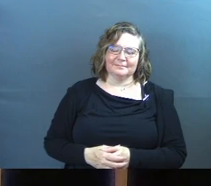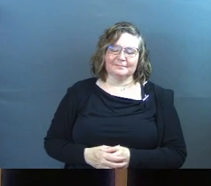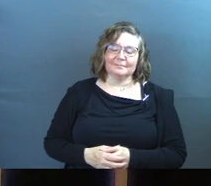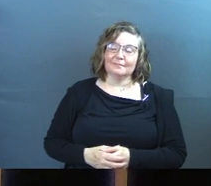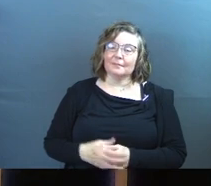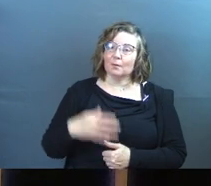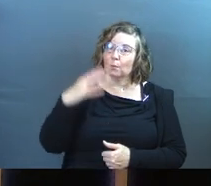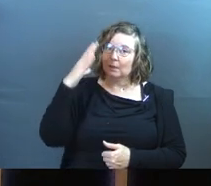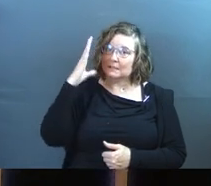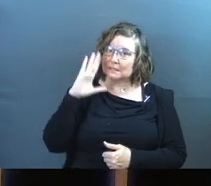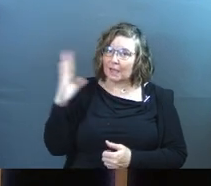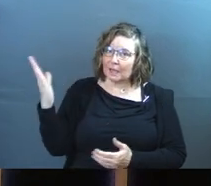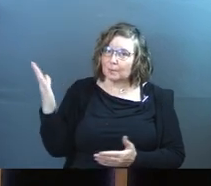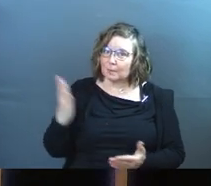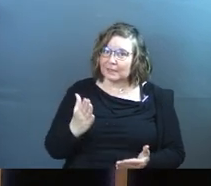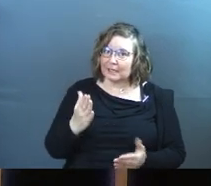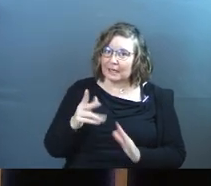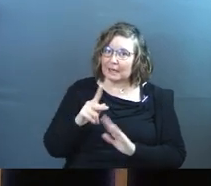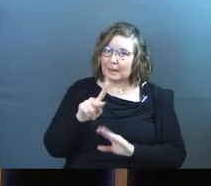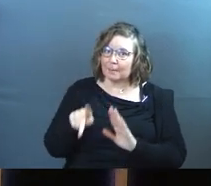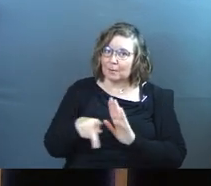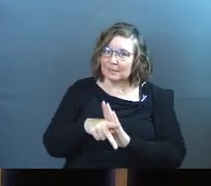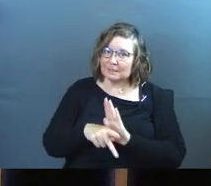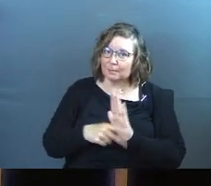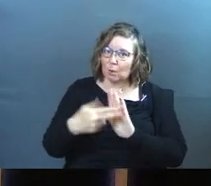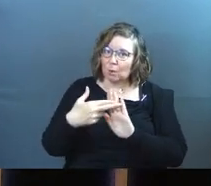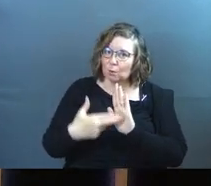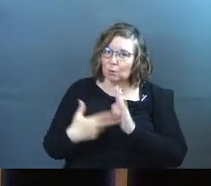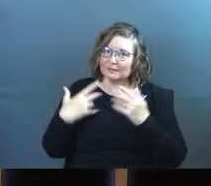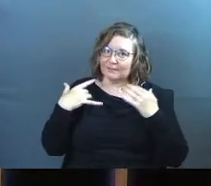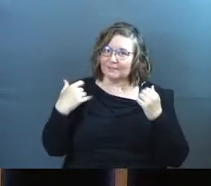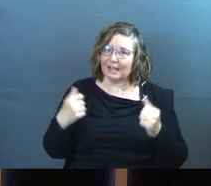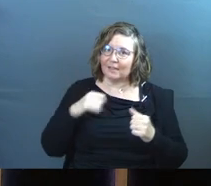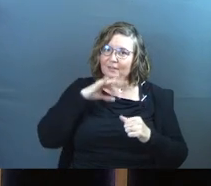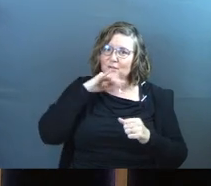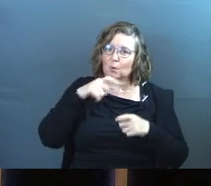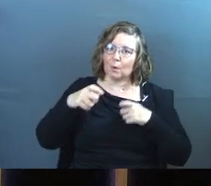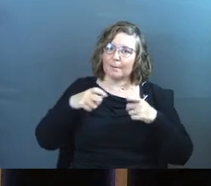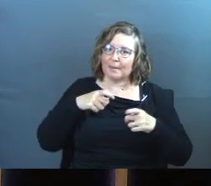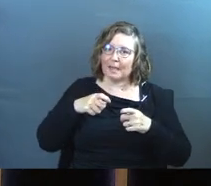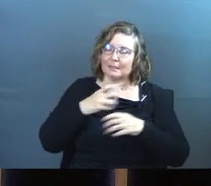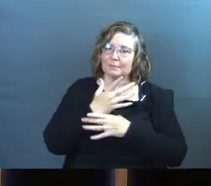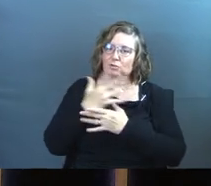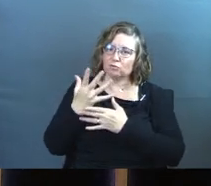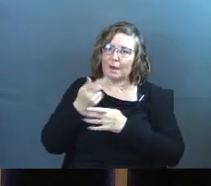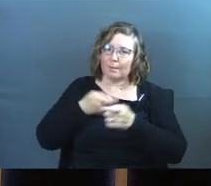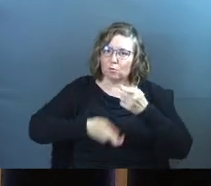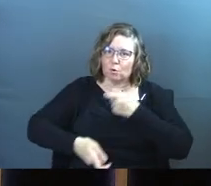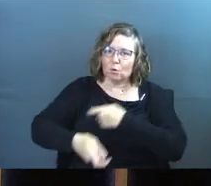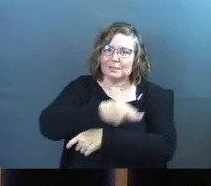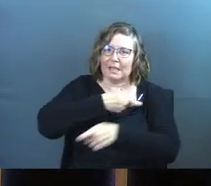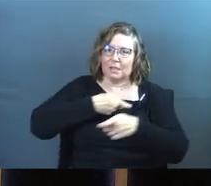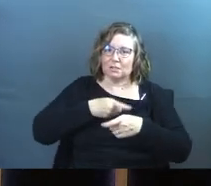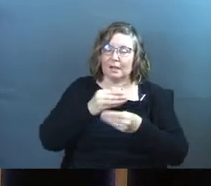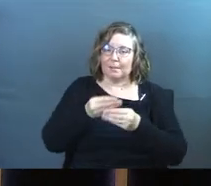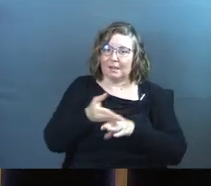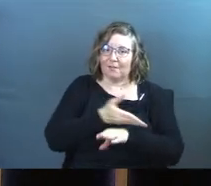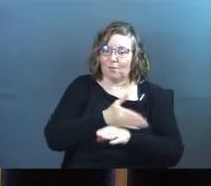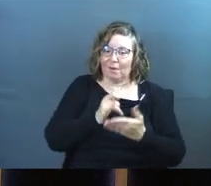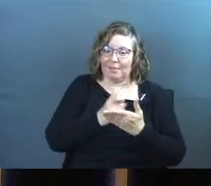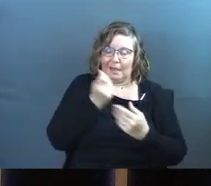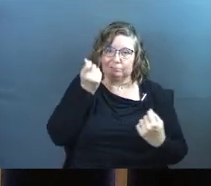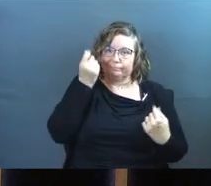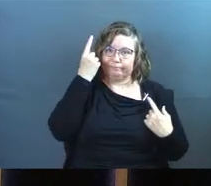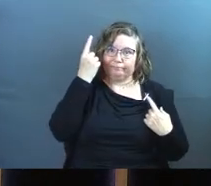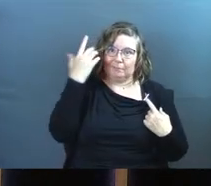Was God bringing in principles of healthy soil management and crop rotation in ancient time before any of that stuff was